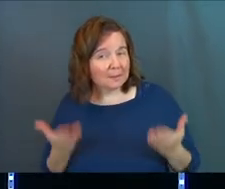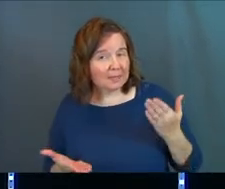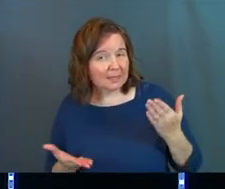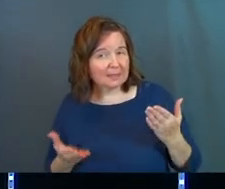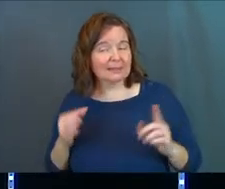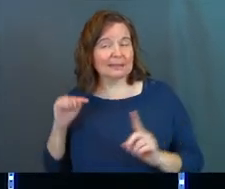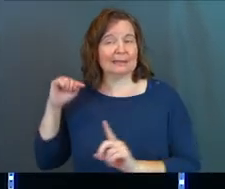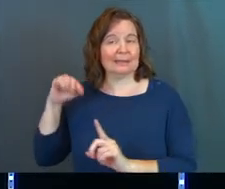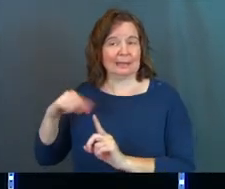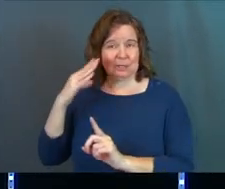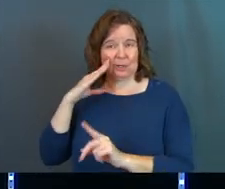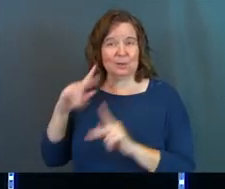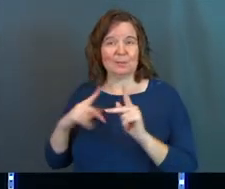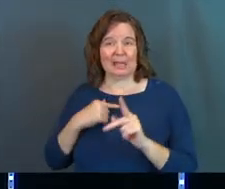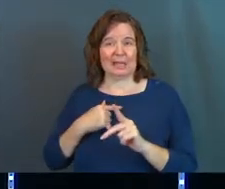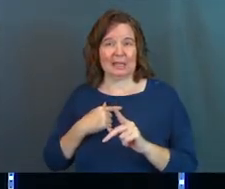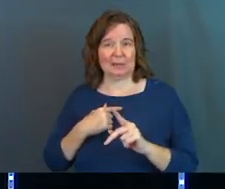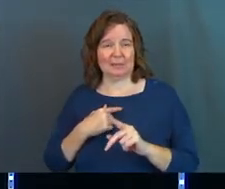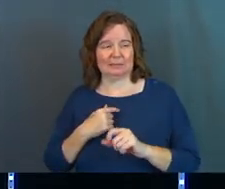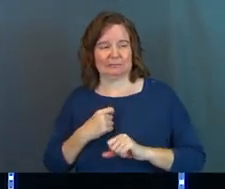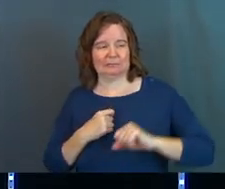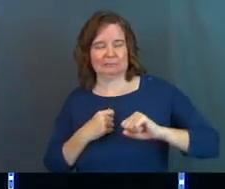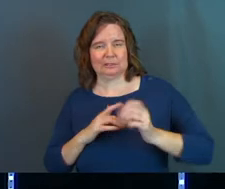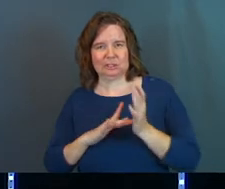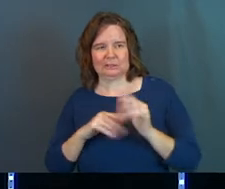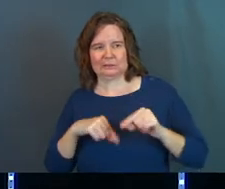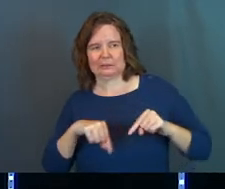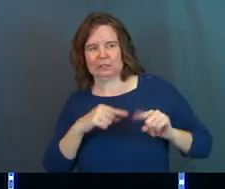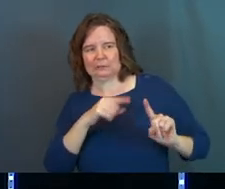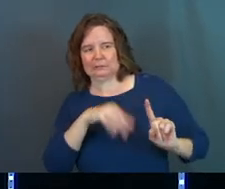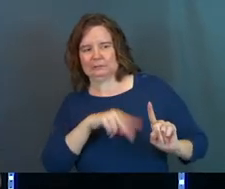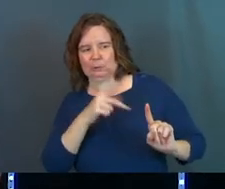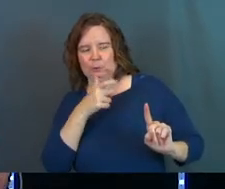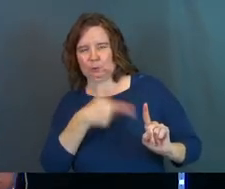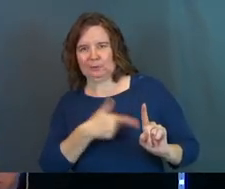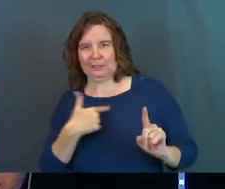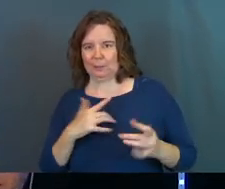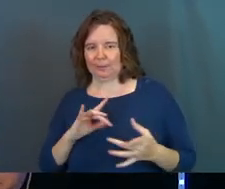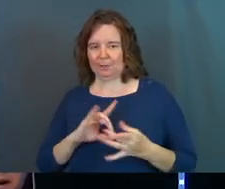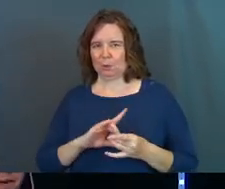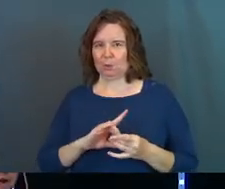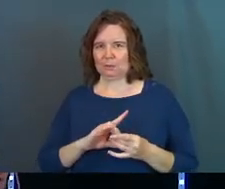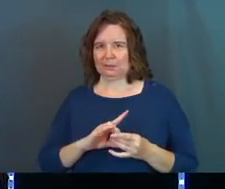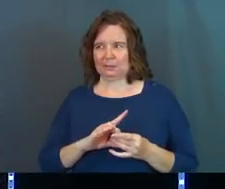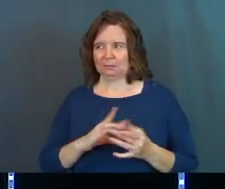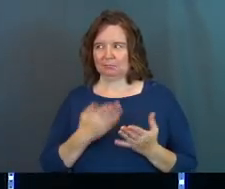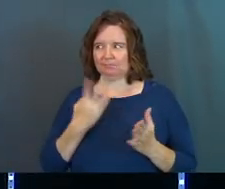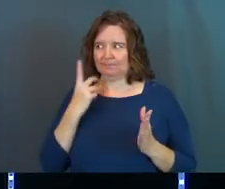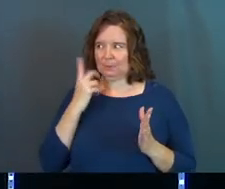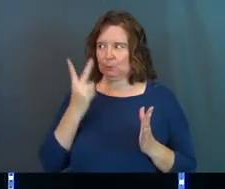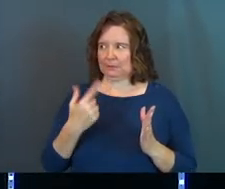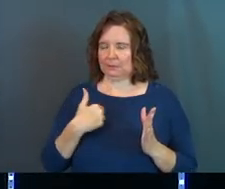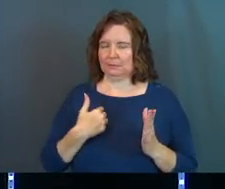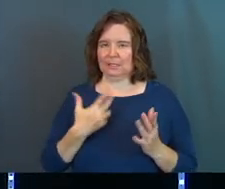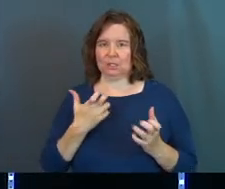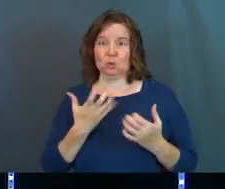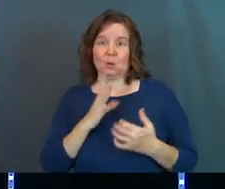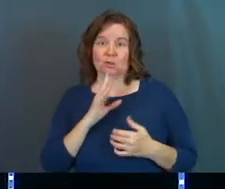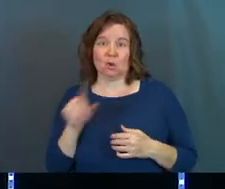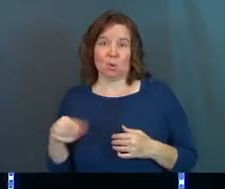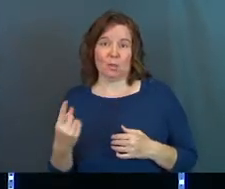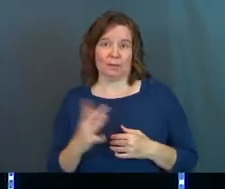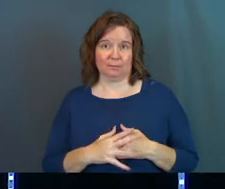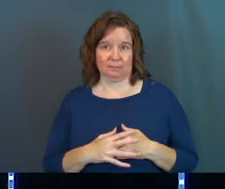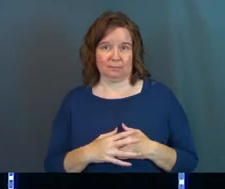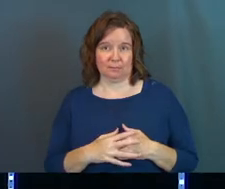Probably, he knew that people were against Jesus, nervous about Jesus. He did not want to be associated publicly. He just wanted to talk.